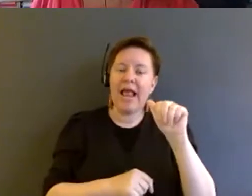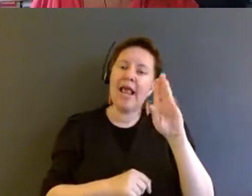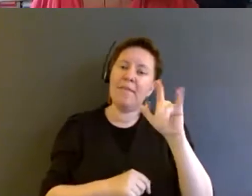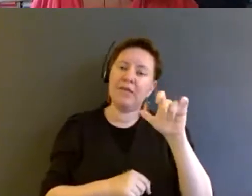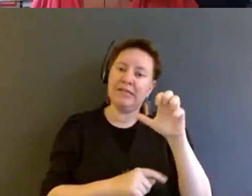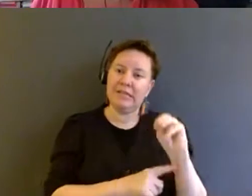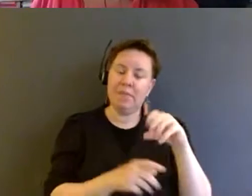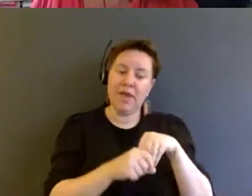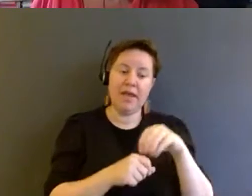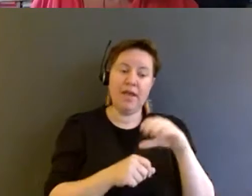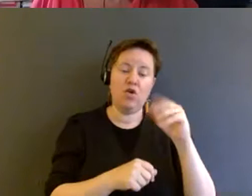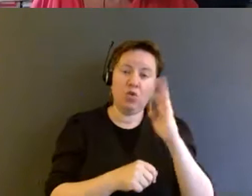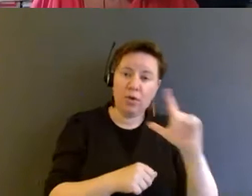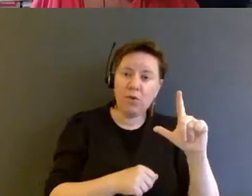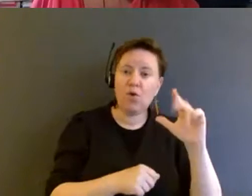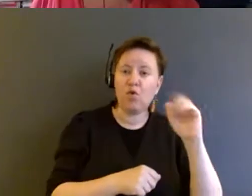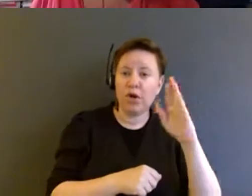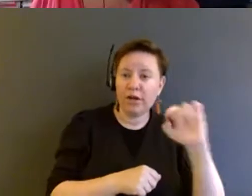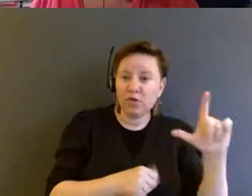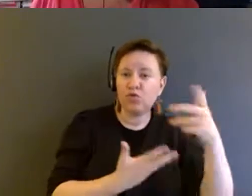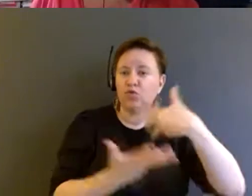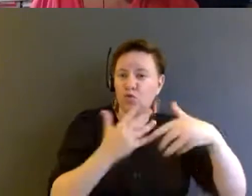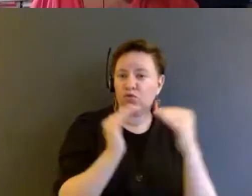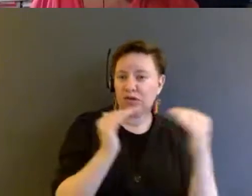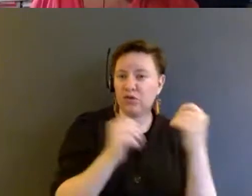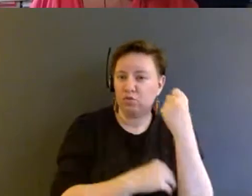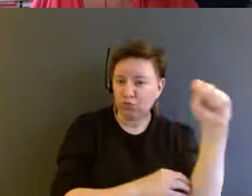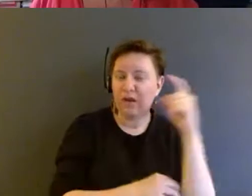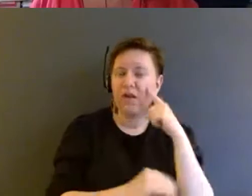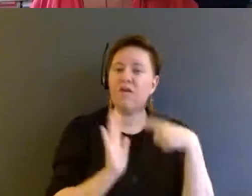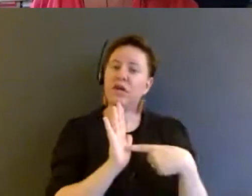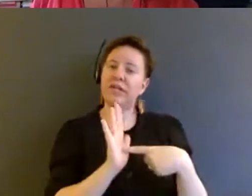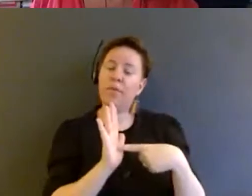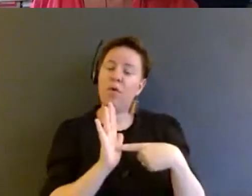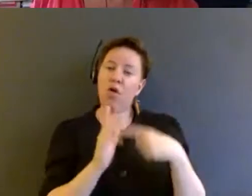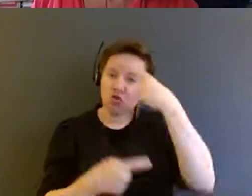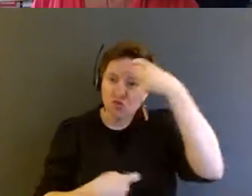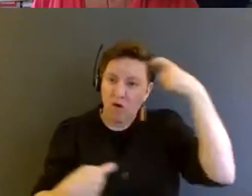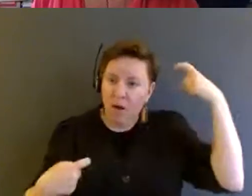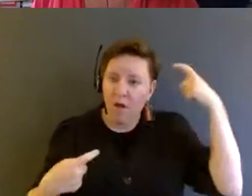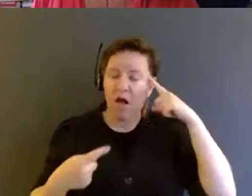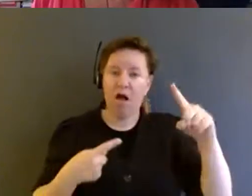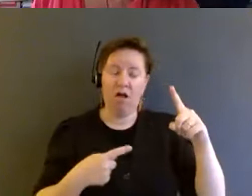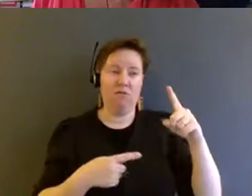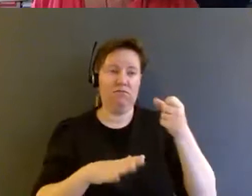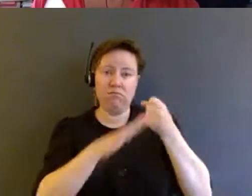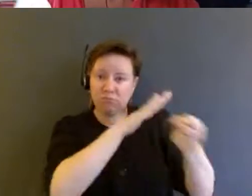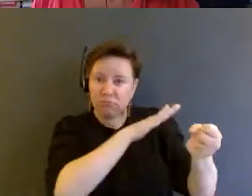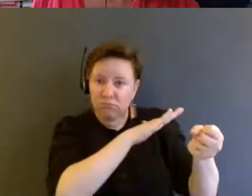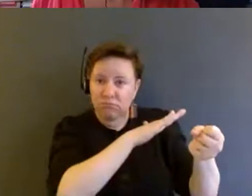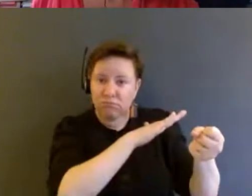racial, and social justice movements. For example, the trauma and disabling effects of detention and incarceration.